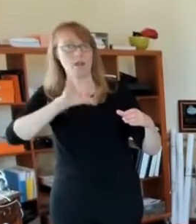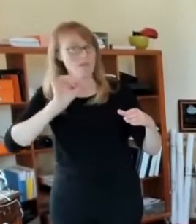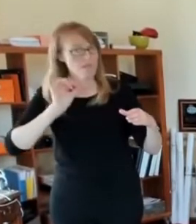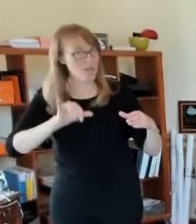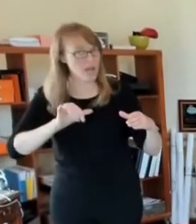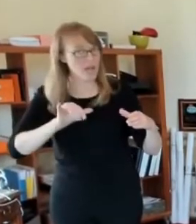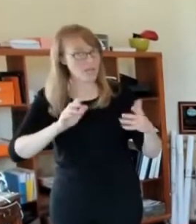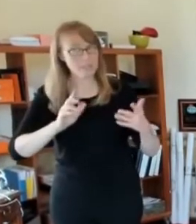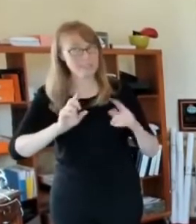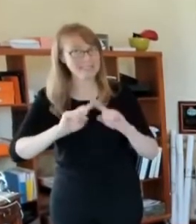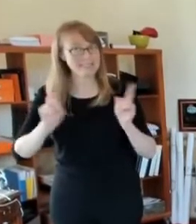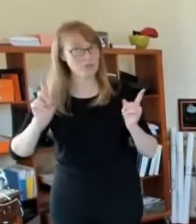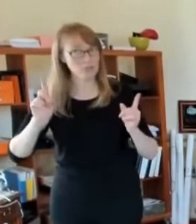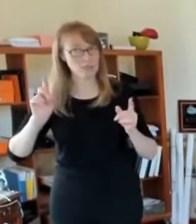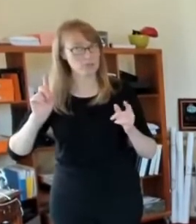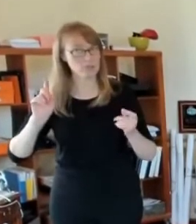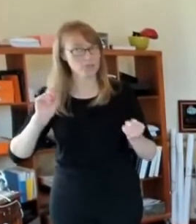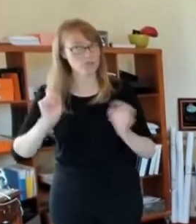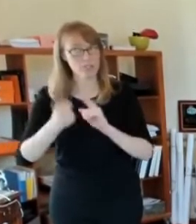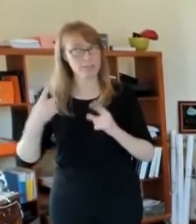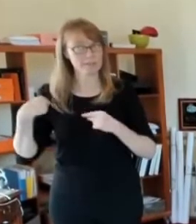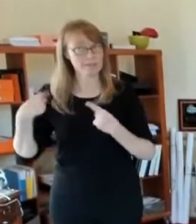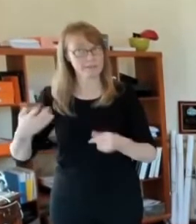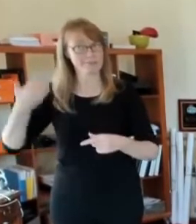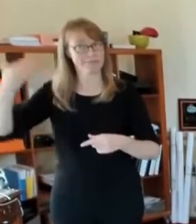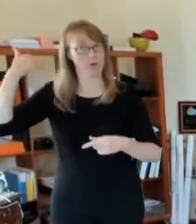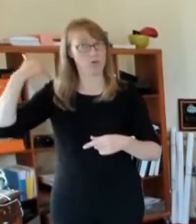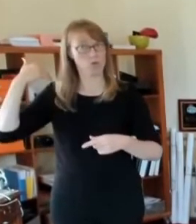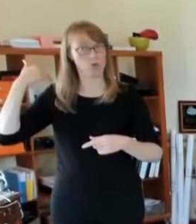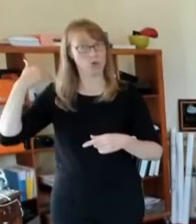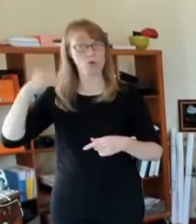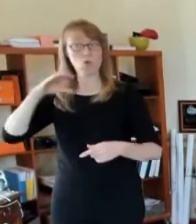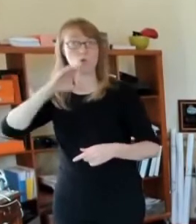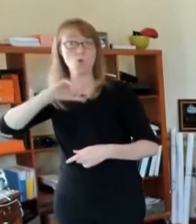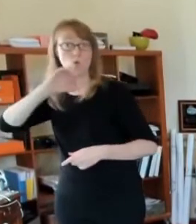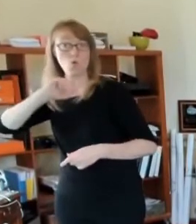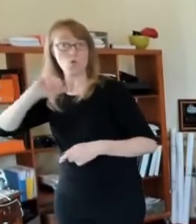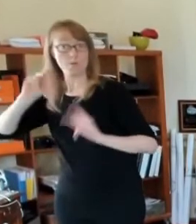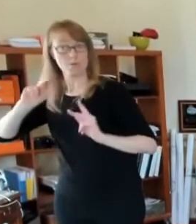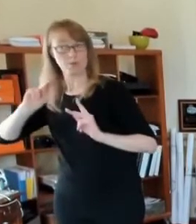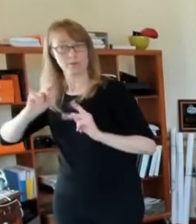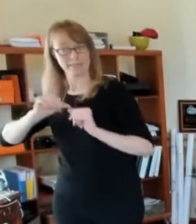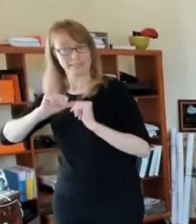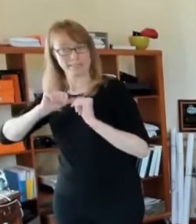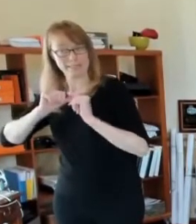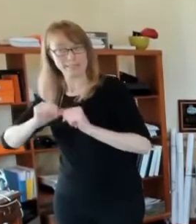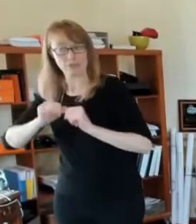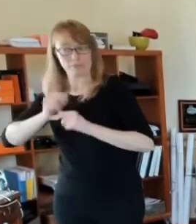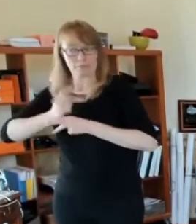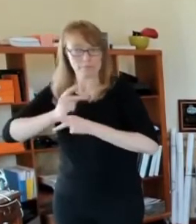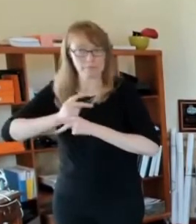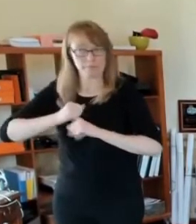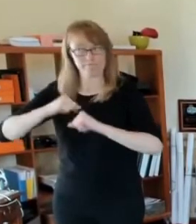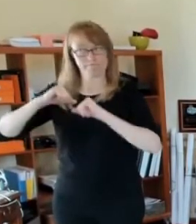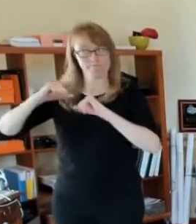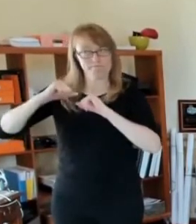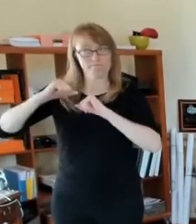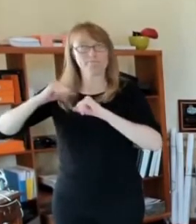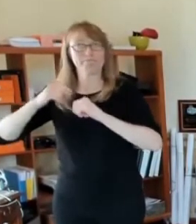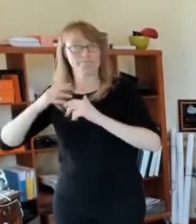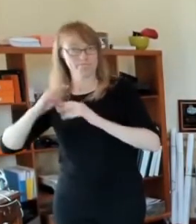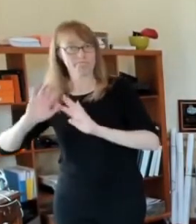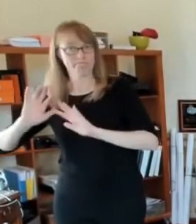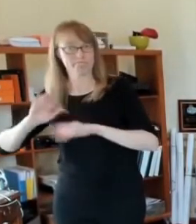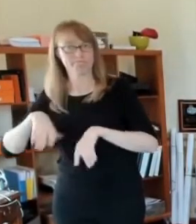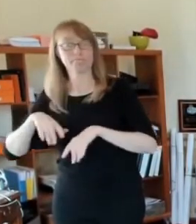The older folks are apparently continuing to be careful staying at home, keeping their circle close. But the